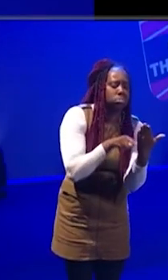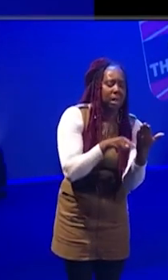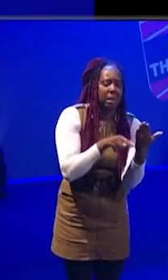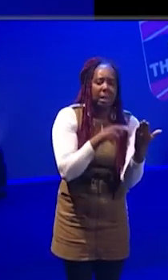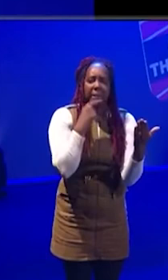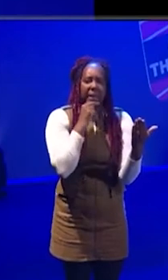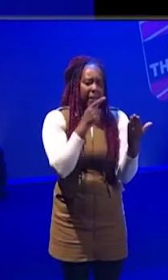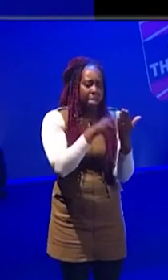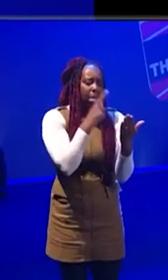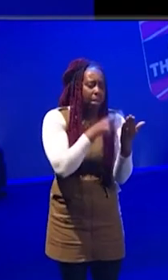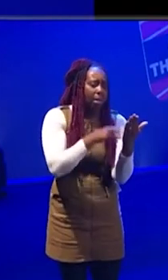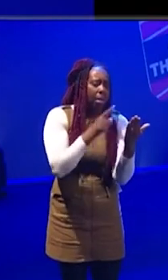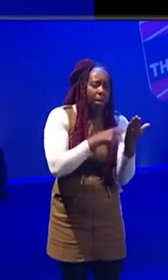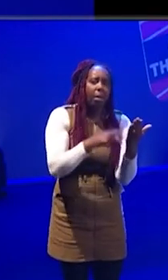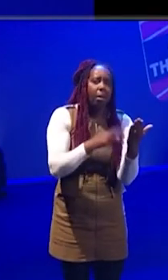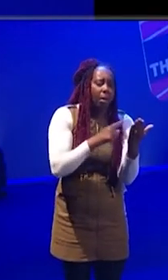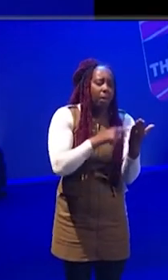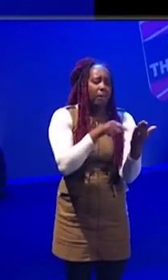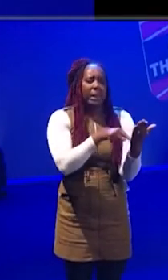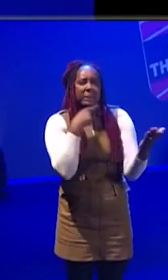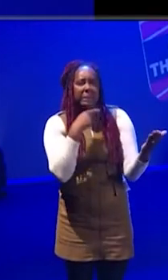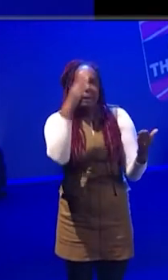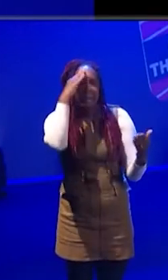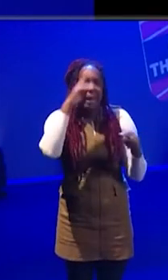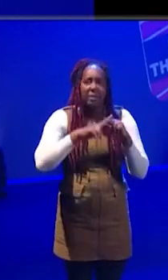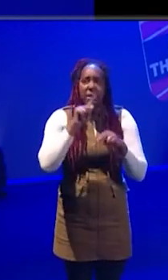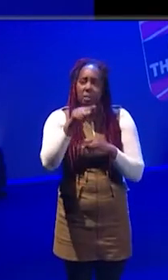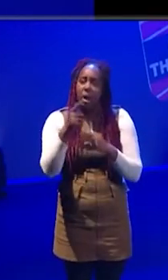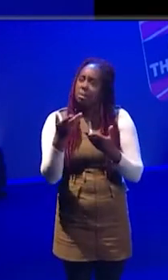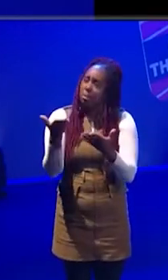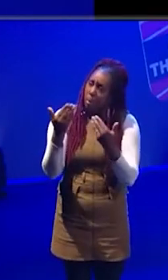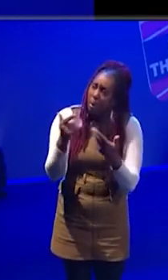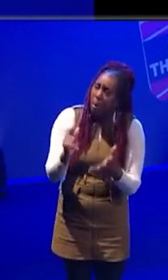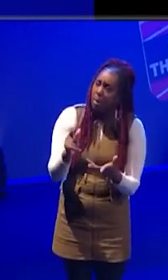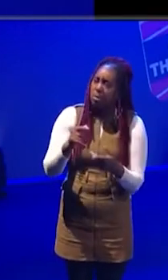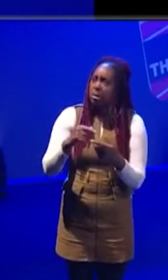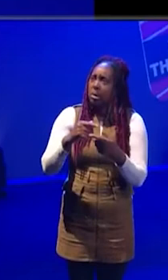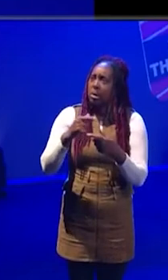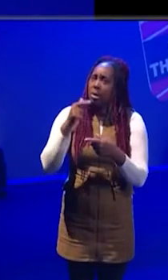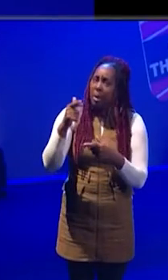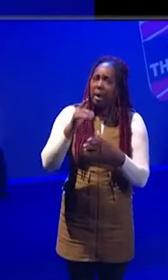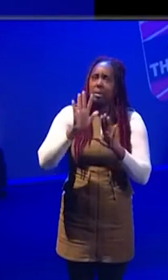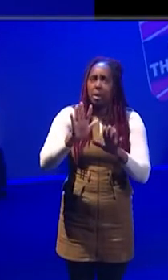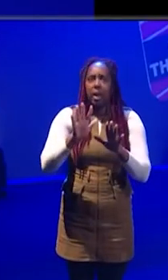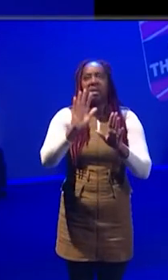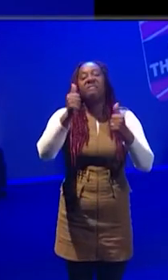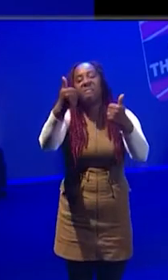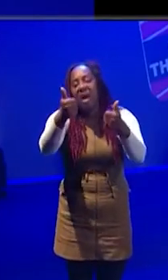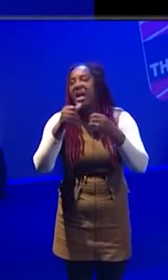40 pages. Yes, it was. My parents have talked about that, and whatever. It's honestly, like, it's fine.